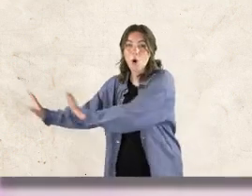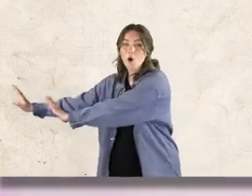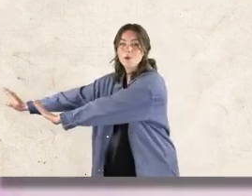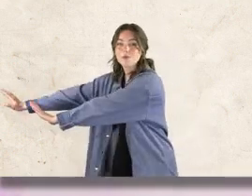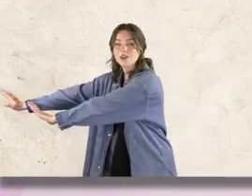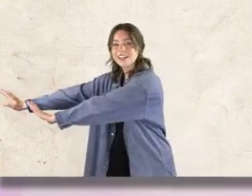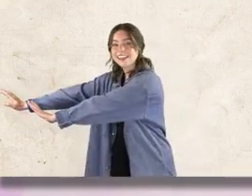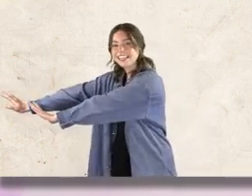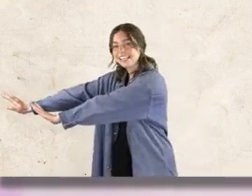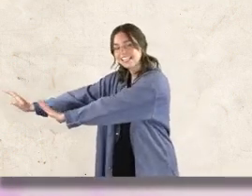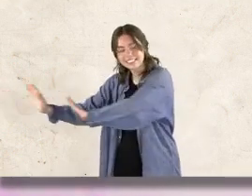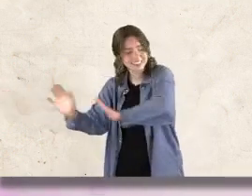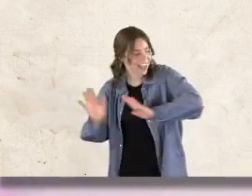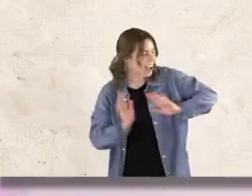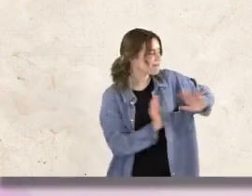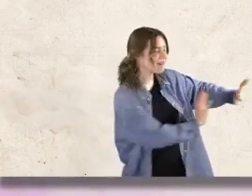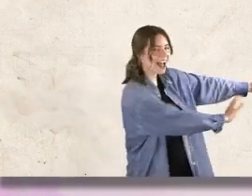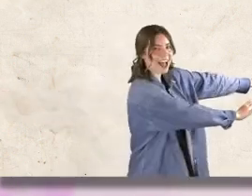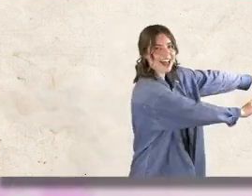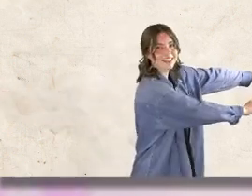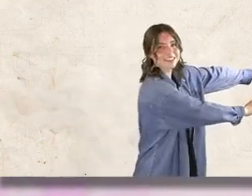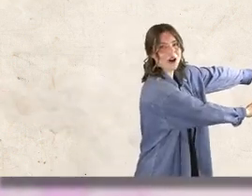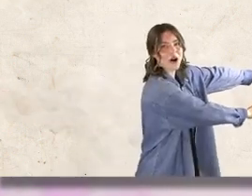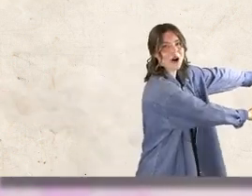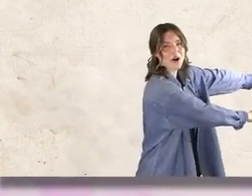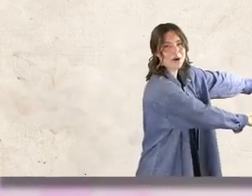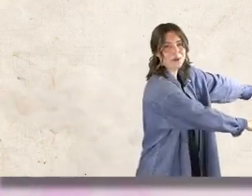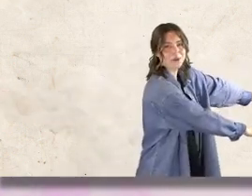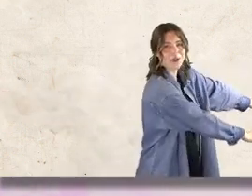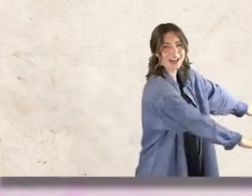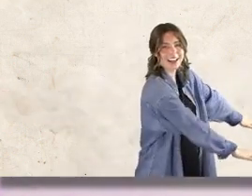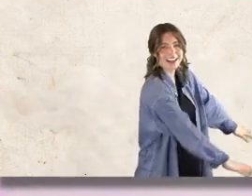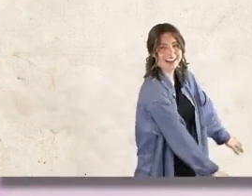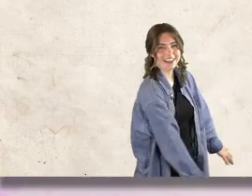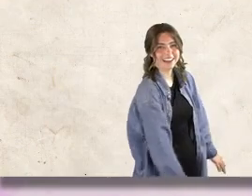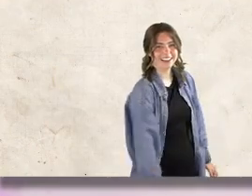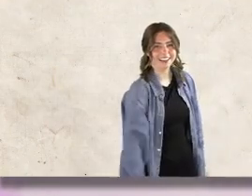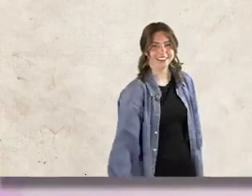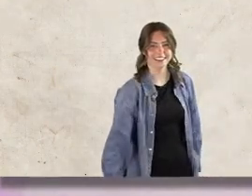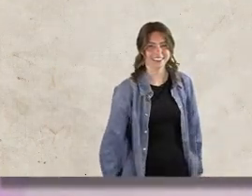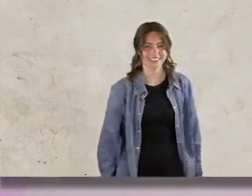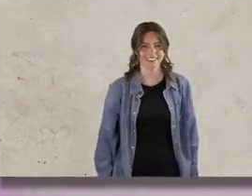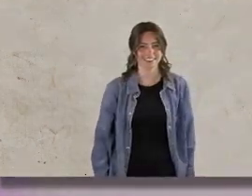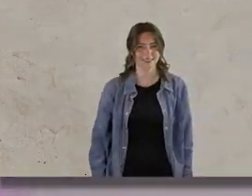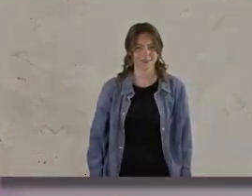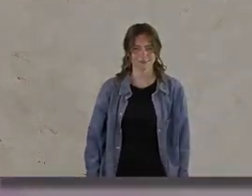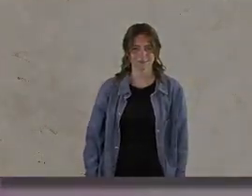the former things have passed away He will